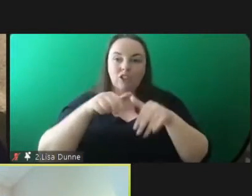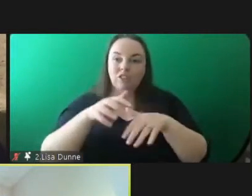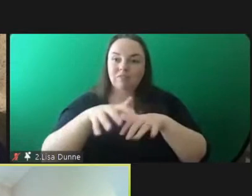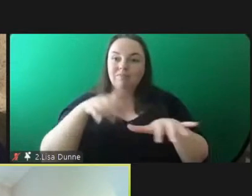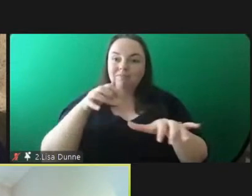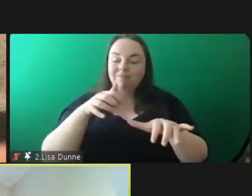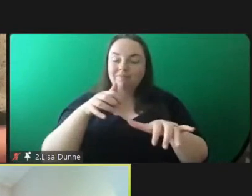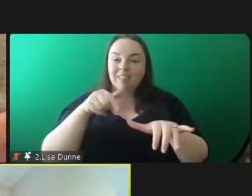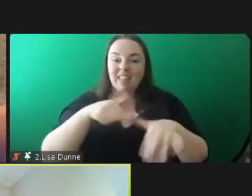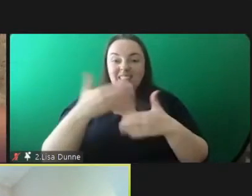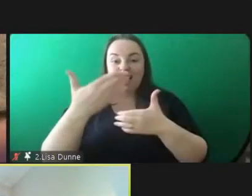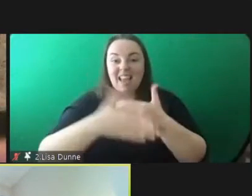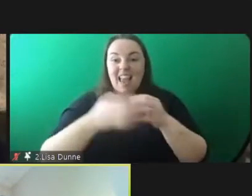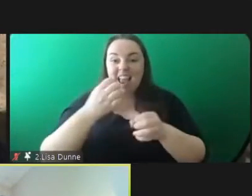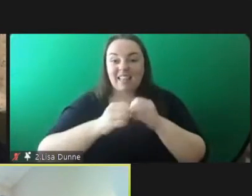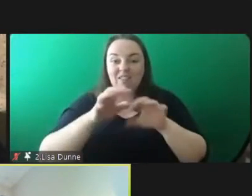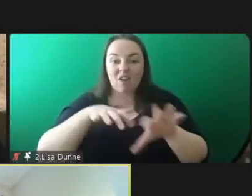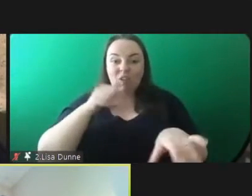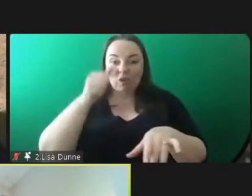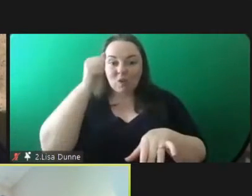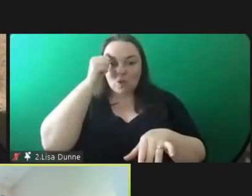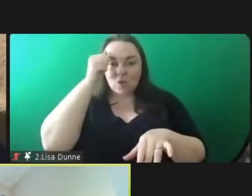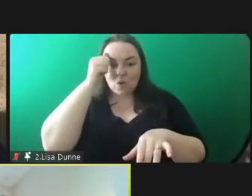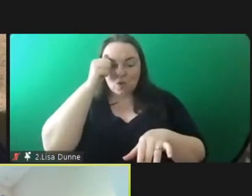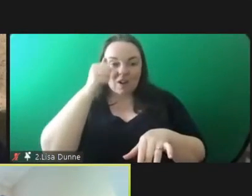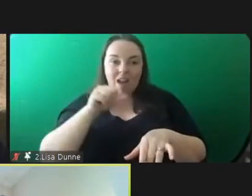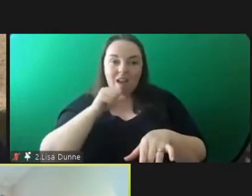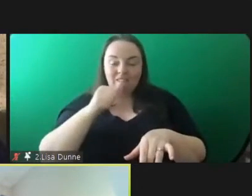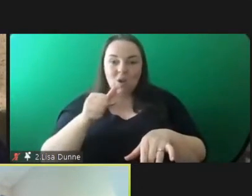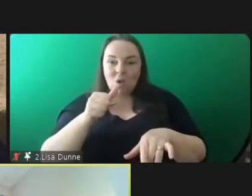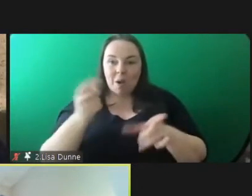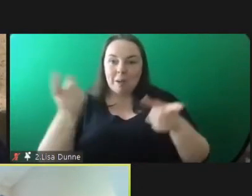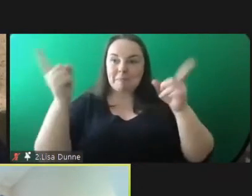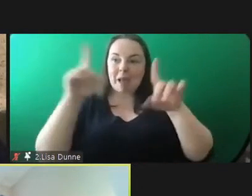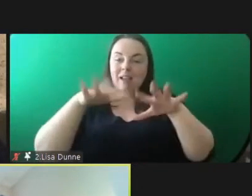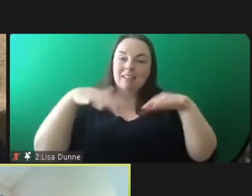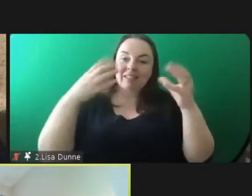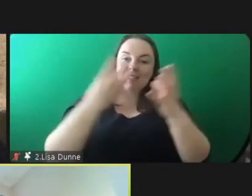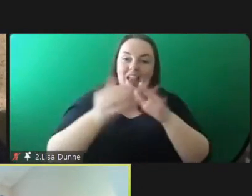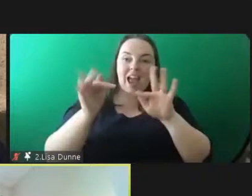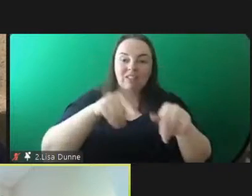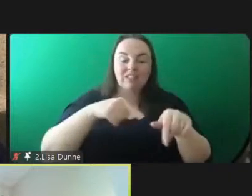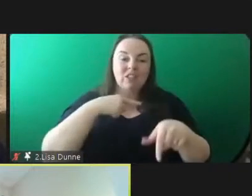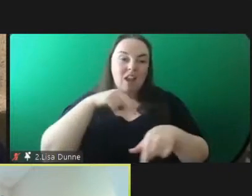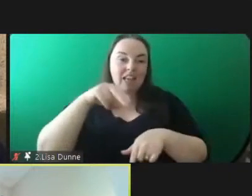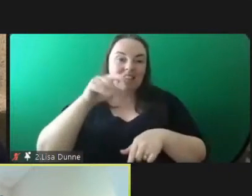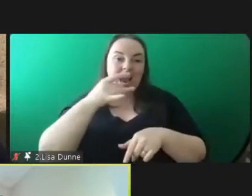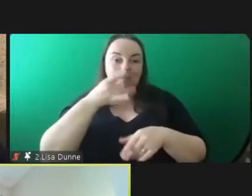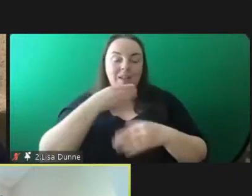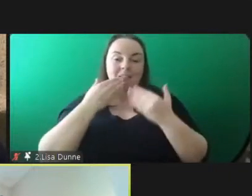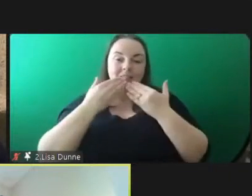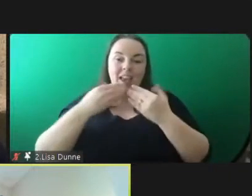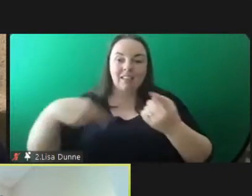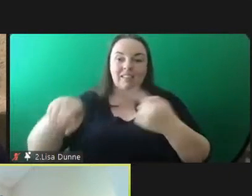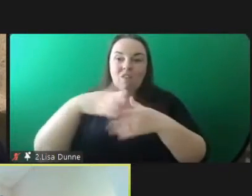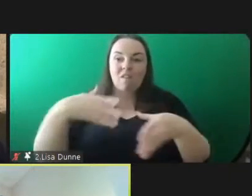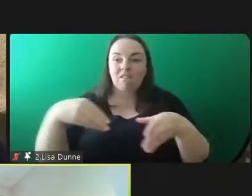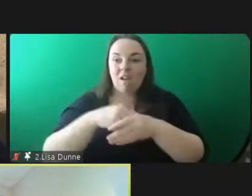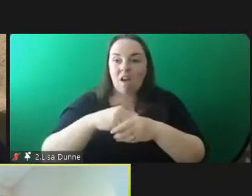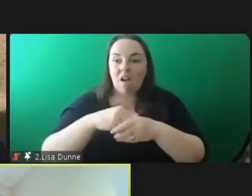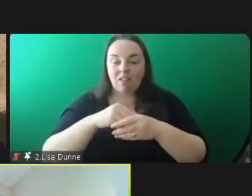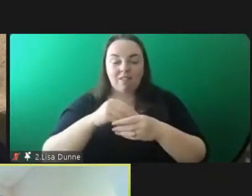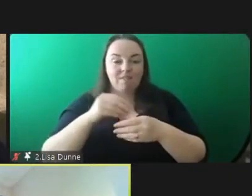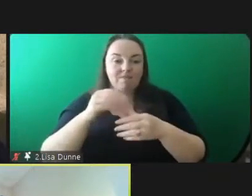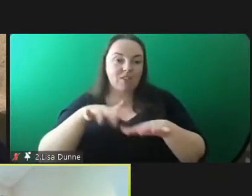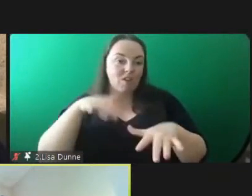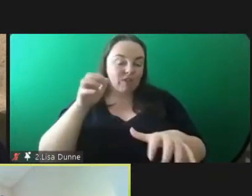the conclusion to the conference as you know there's no plenary after this so the nda has asked me to thank you all very much for your attendance and participation at